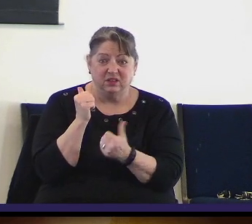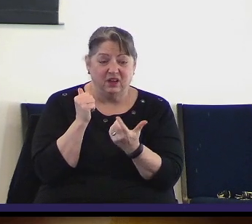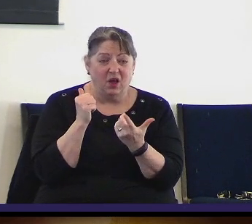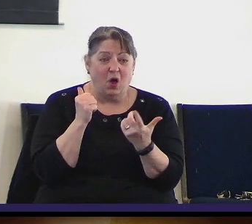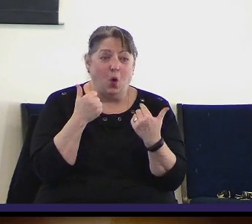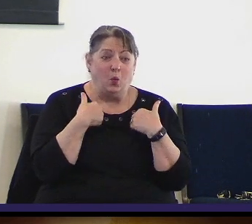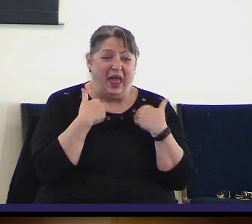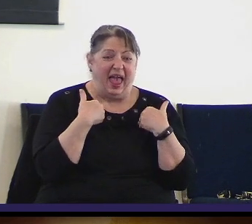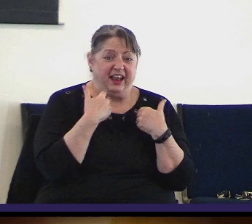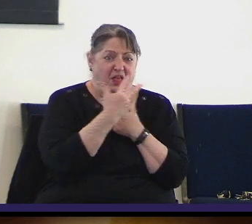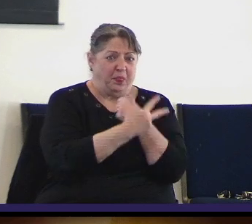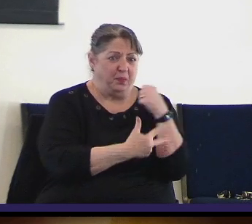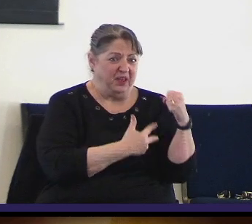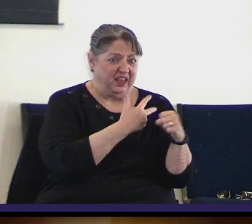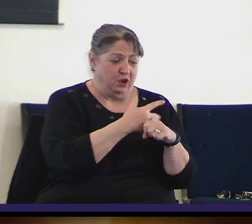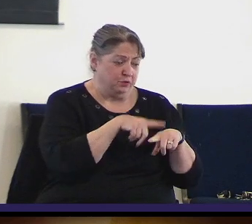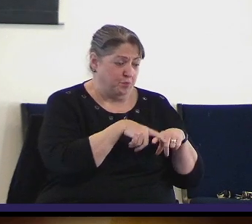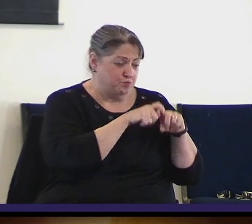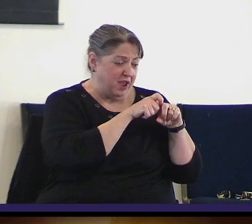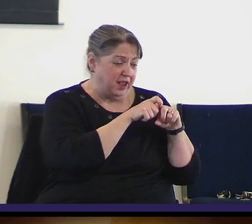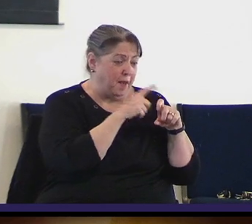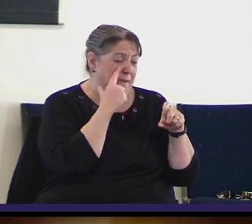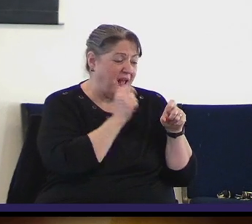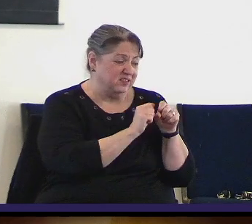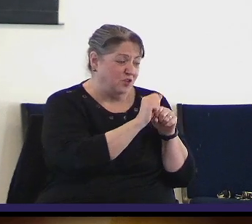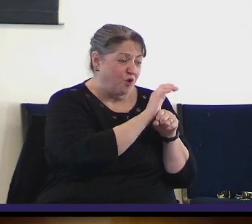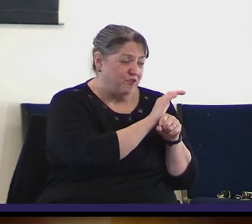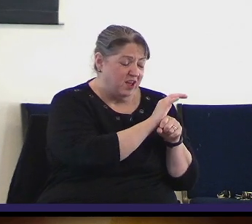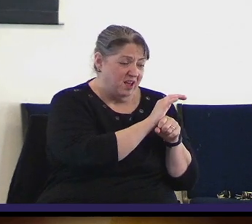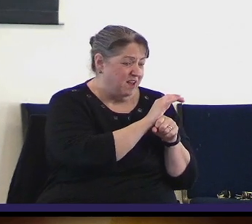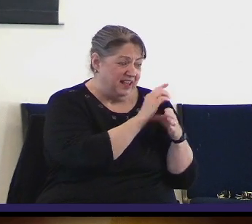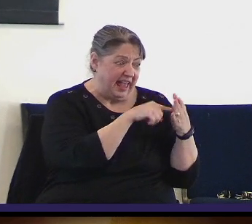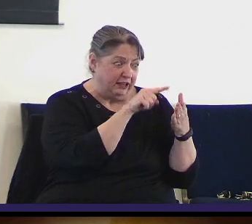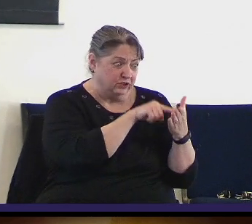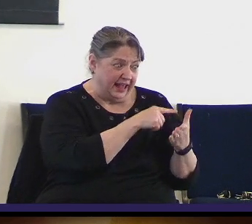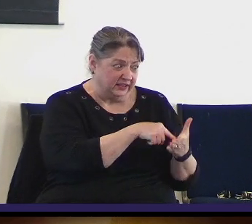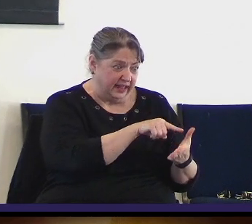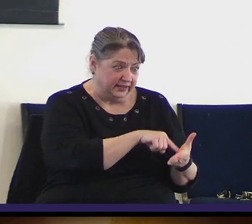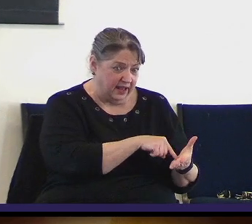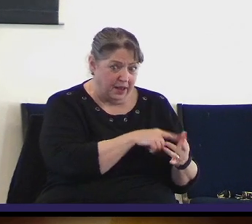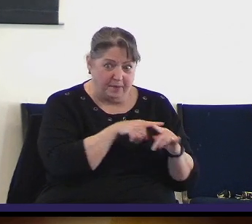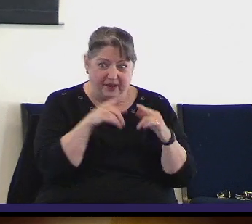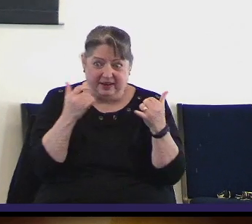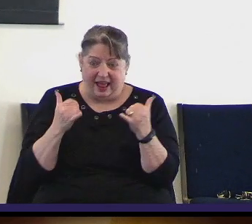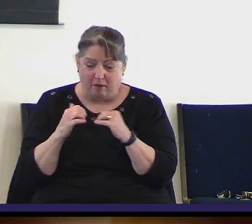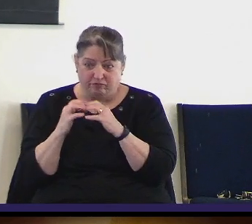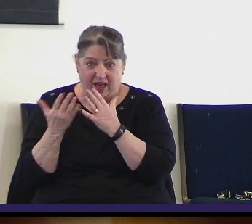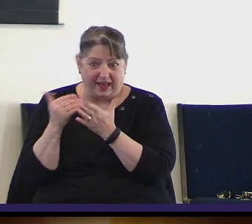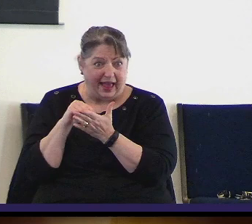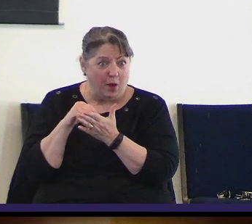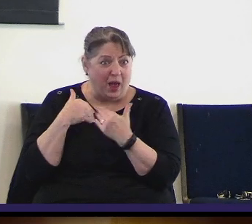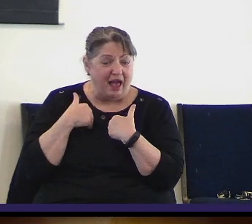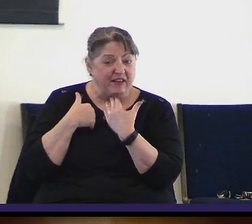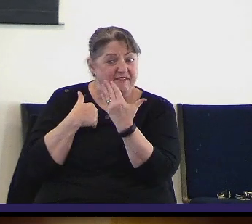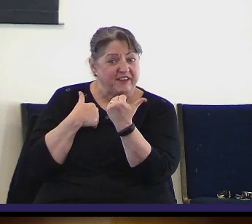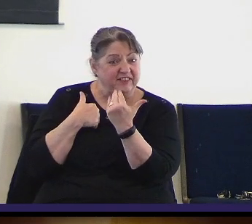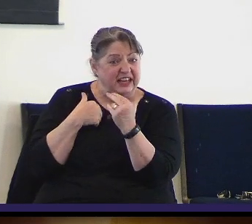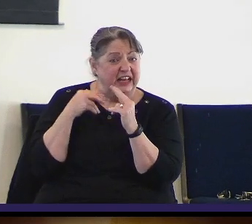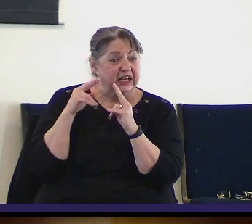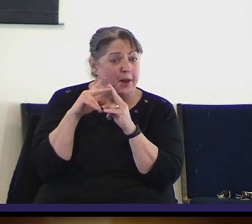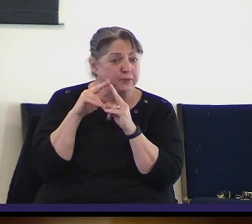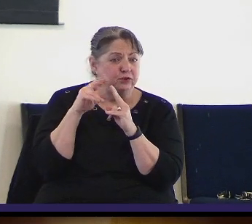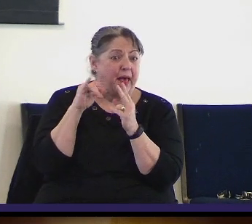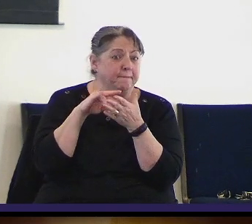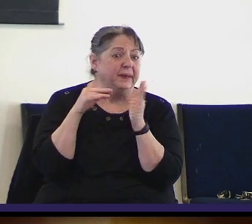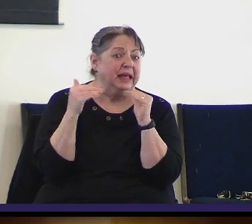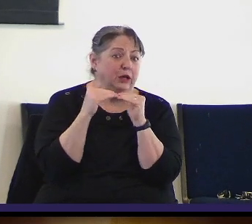-year break because of COVID, and we've opened the door. And the first year, we're already getting 15 people. So 15